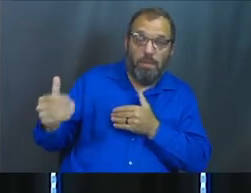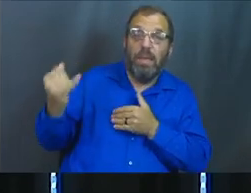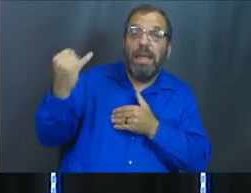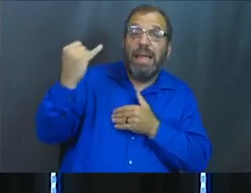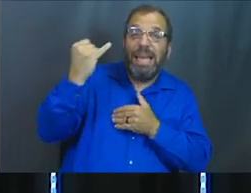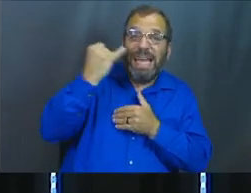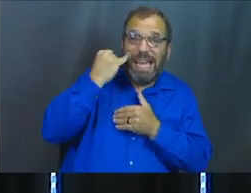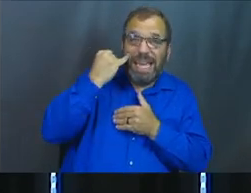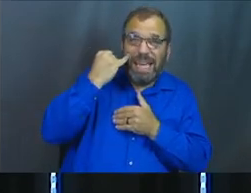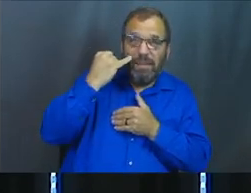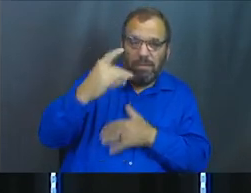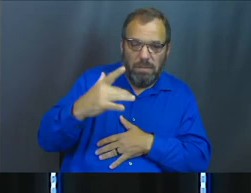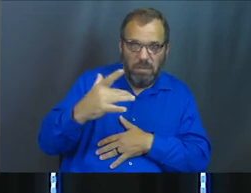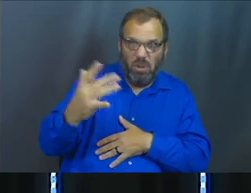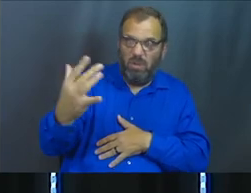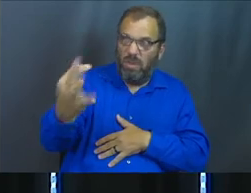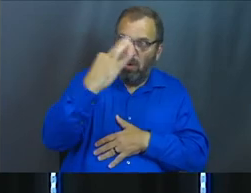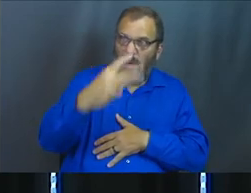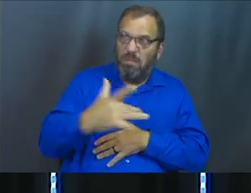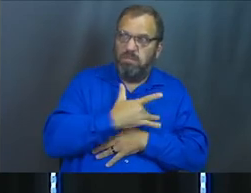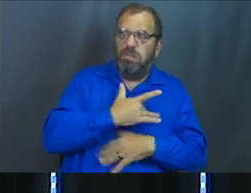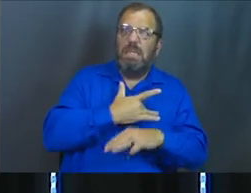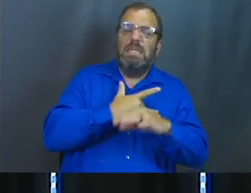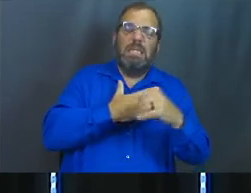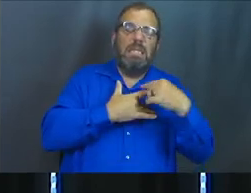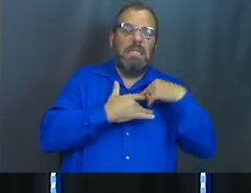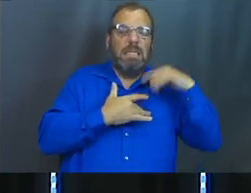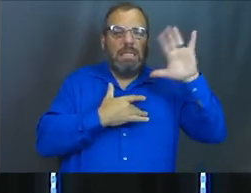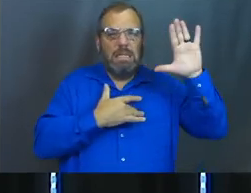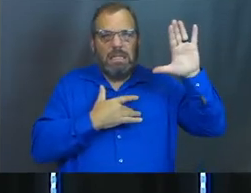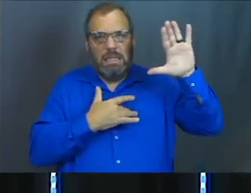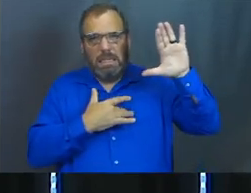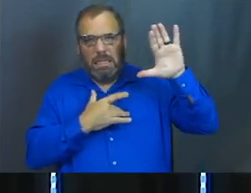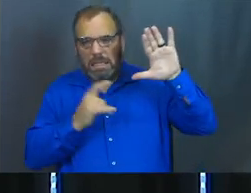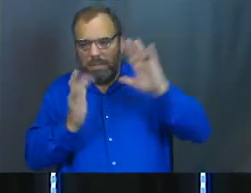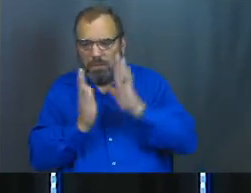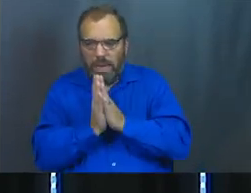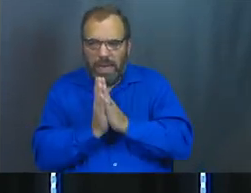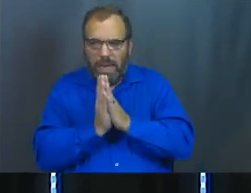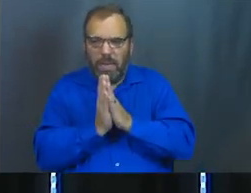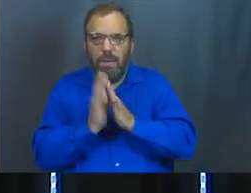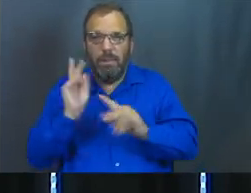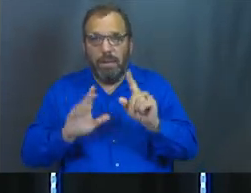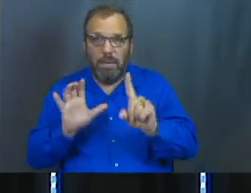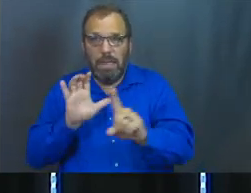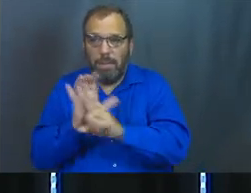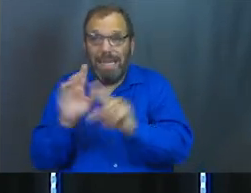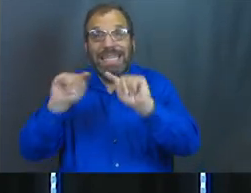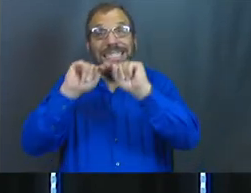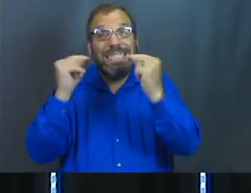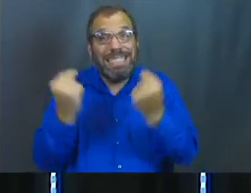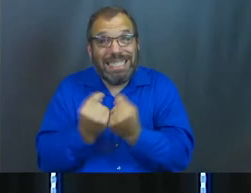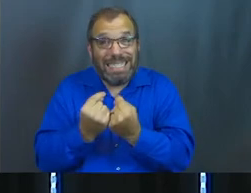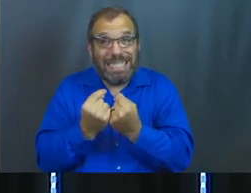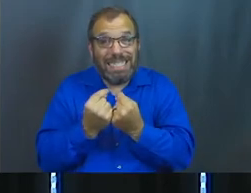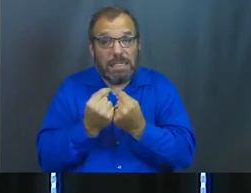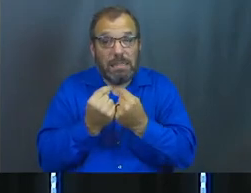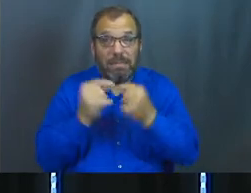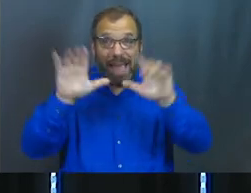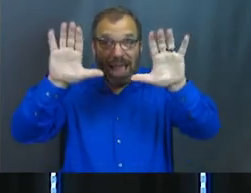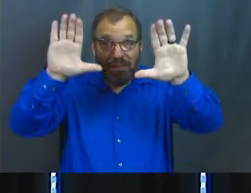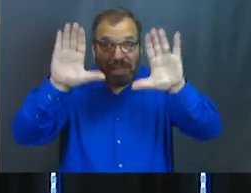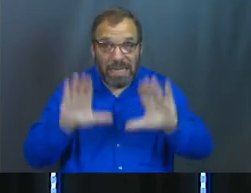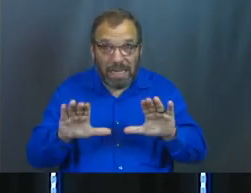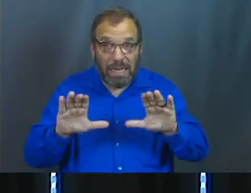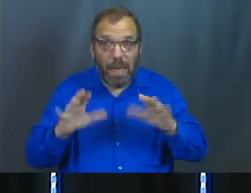If things have been stirred in you today and you know that you need prayer, you would like some people to just come around you. We've got a team actually every single week